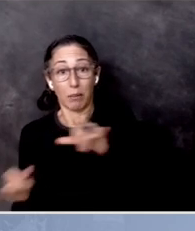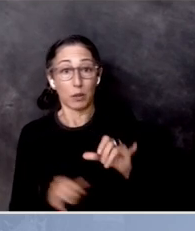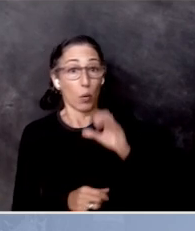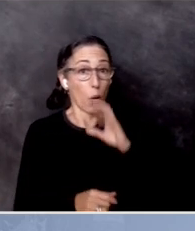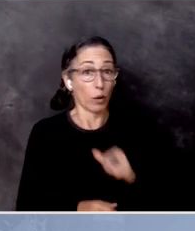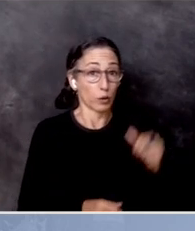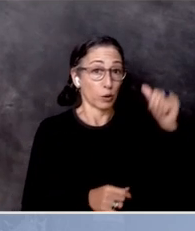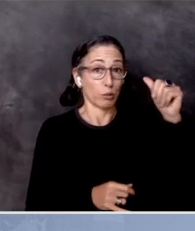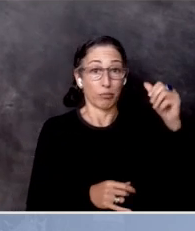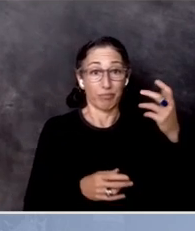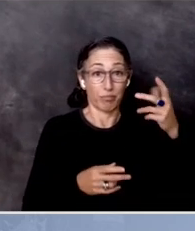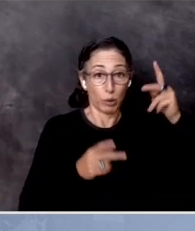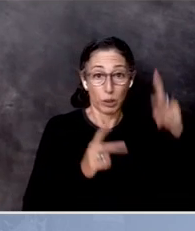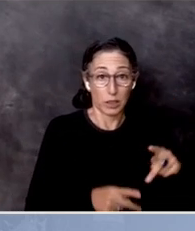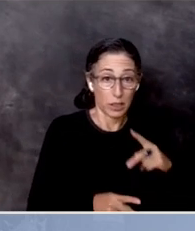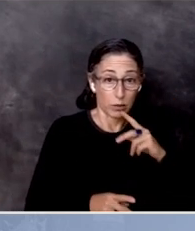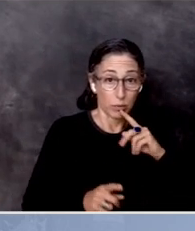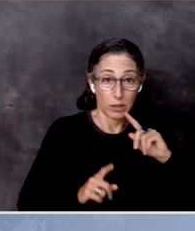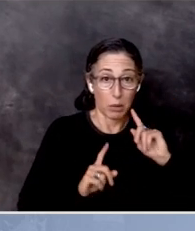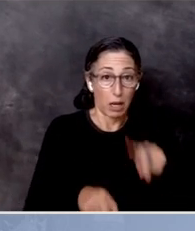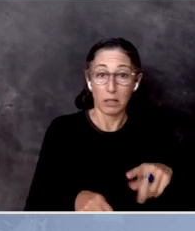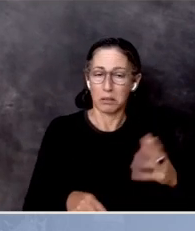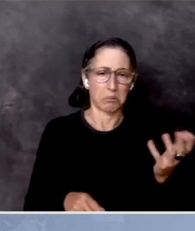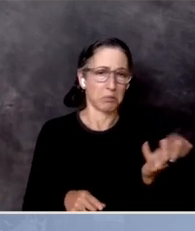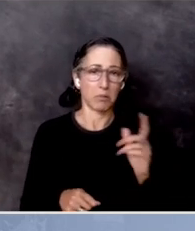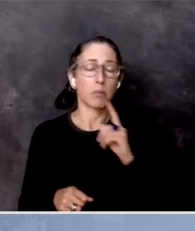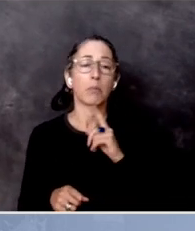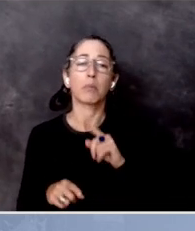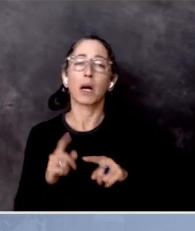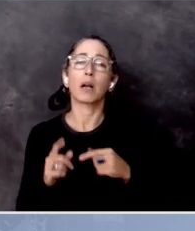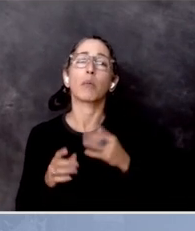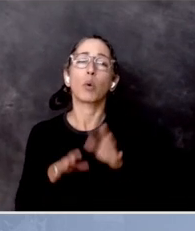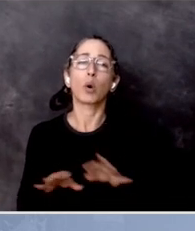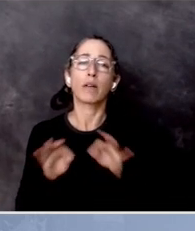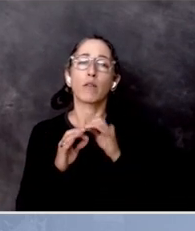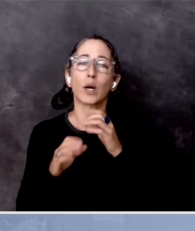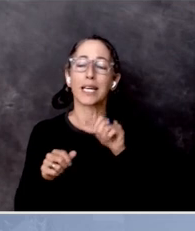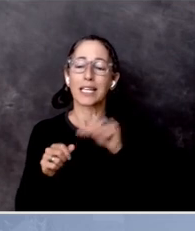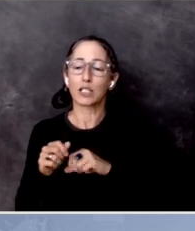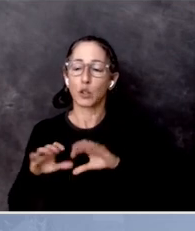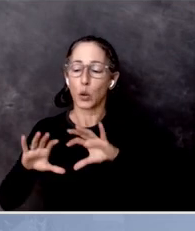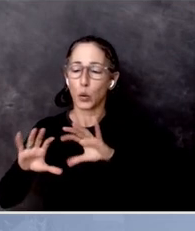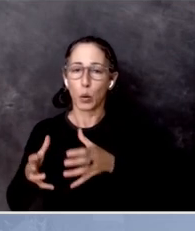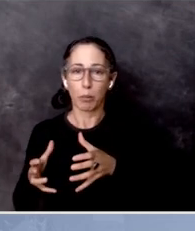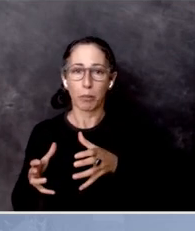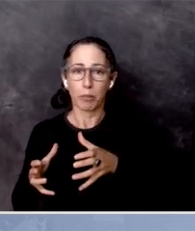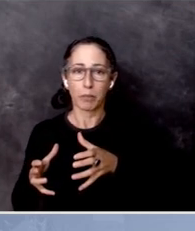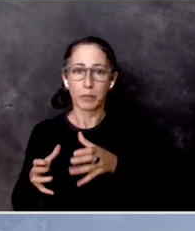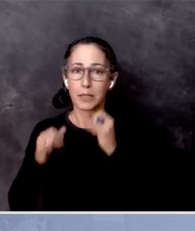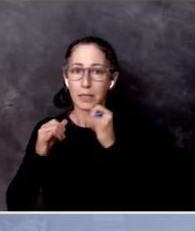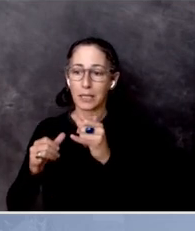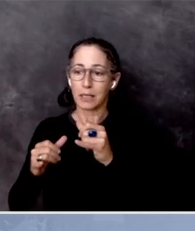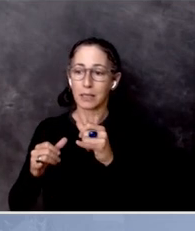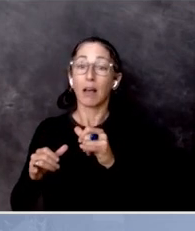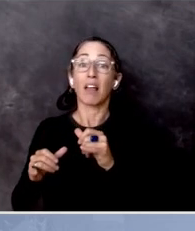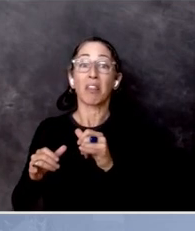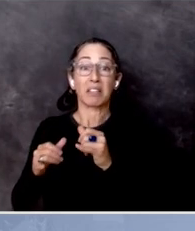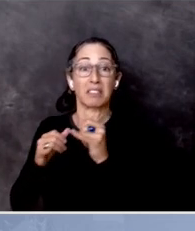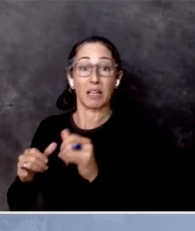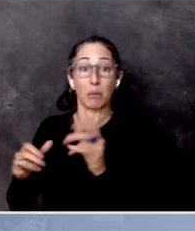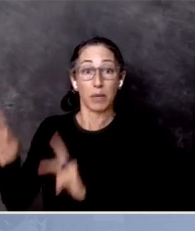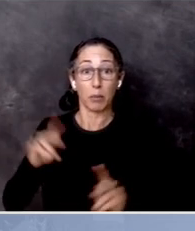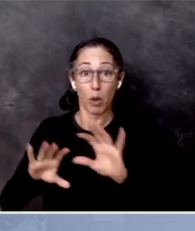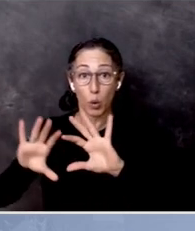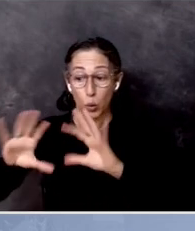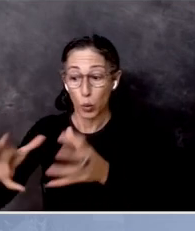to see that their peers are voting. So trying to figure out how, I think, you